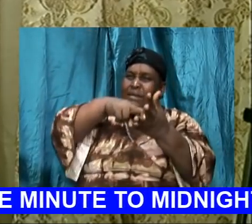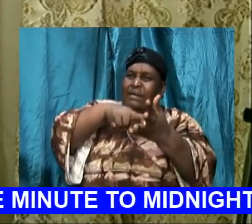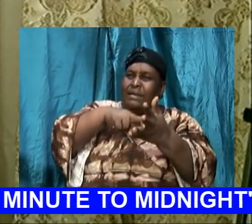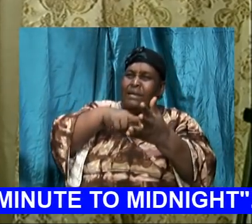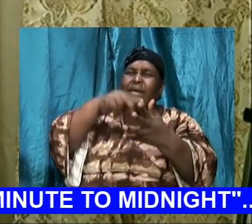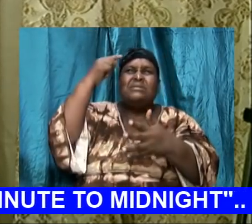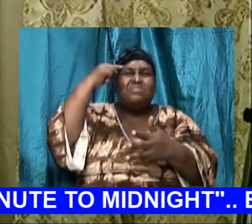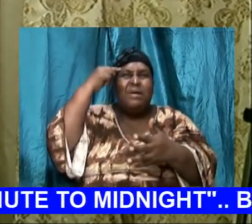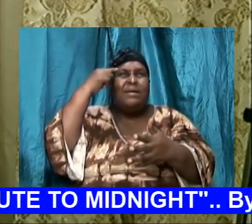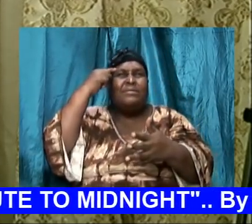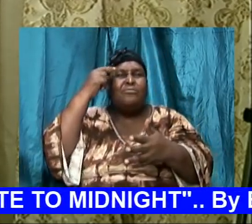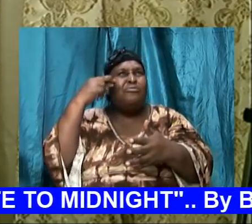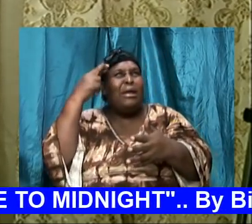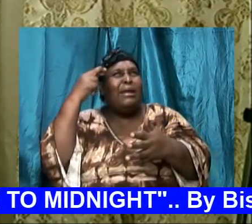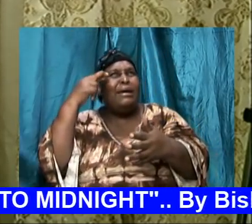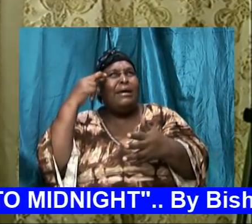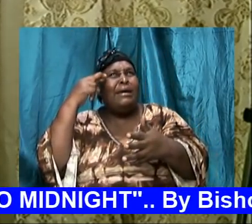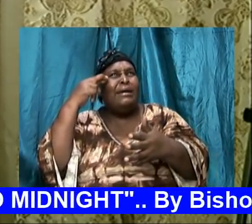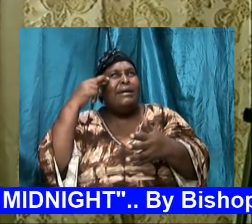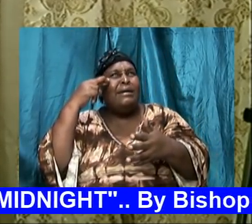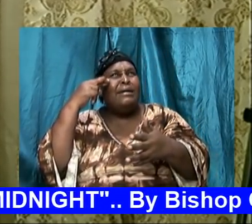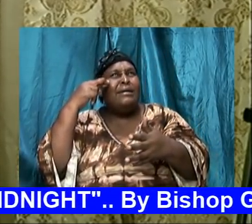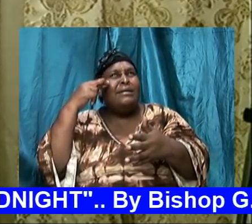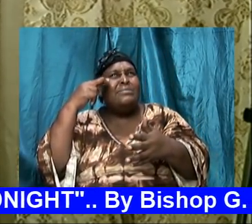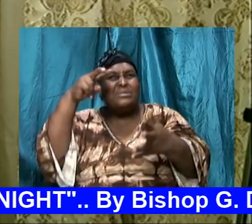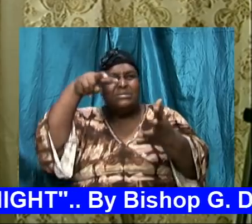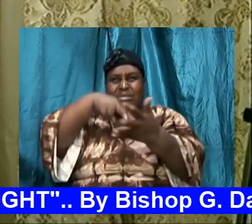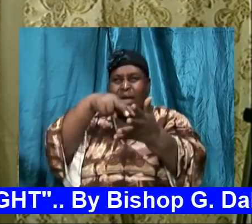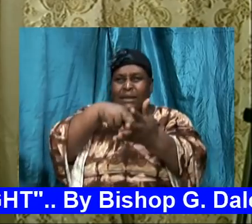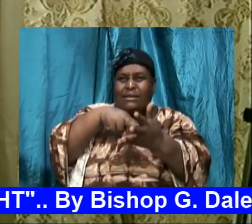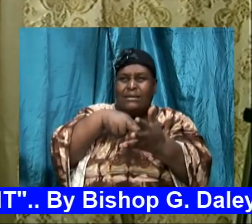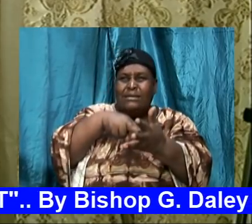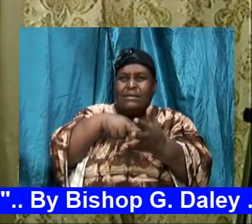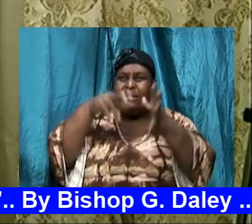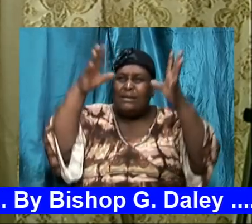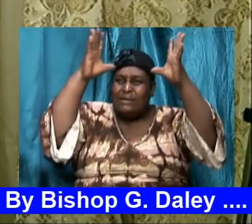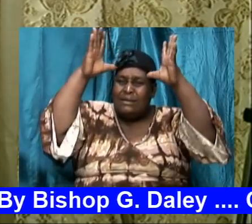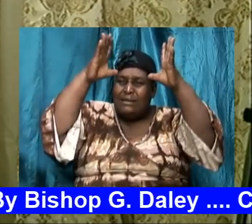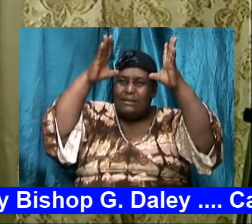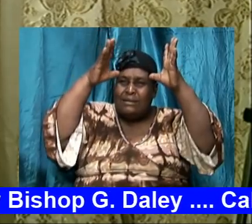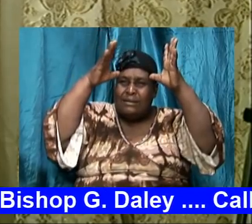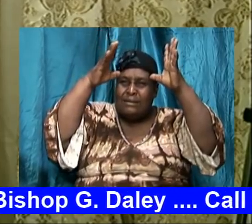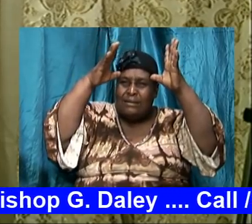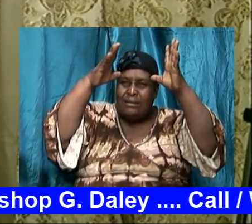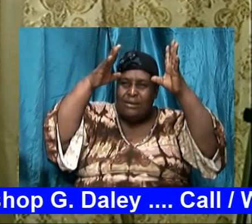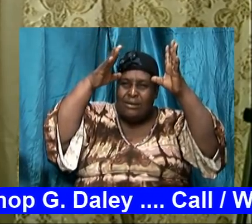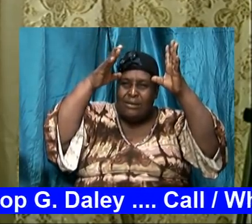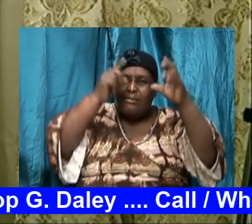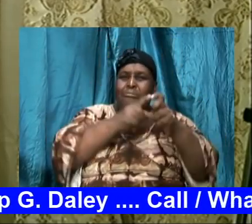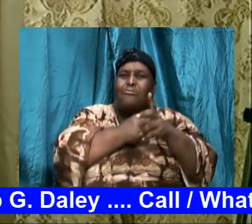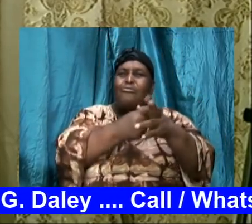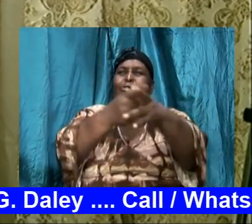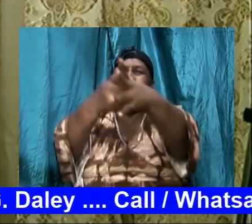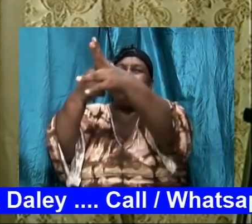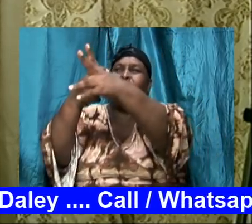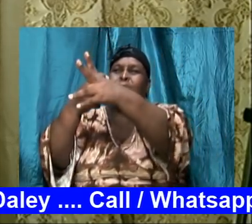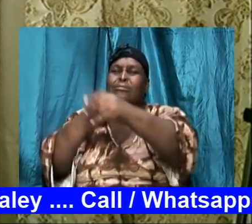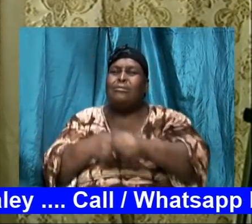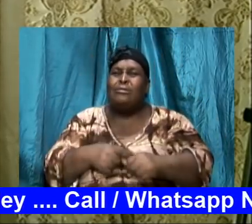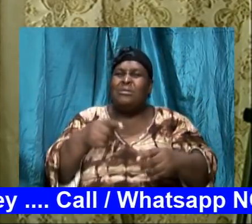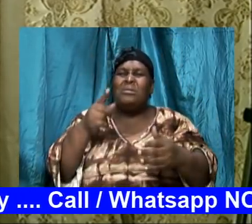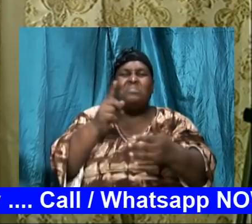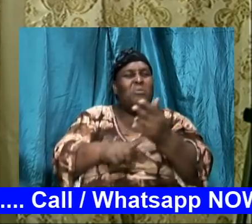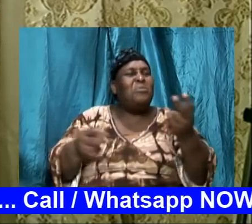that he was standing on his feet. The deer ran off. Stopped him two times and he ran off. What was happening?